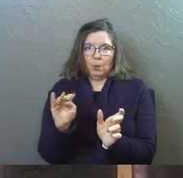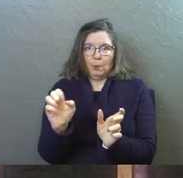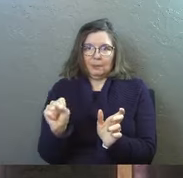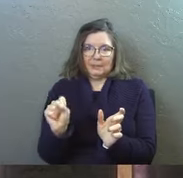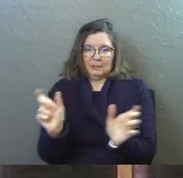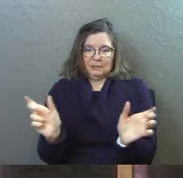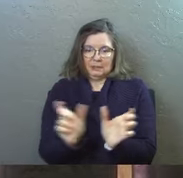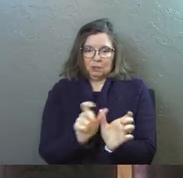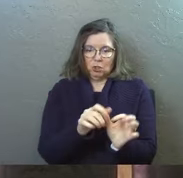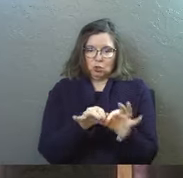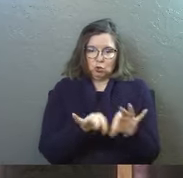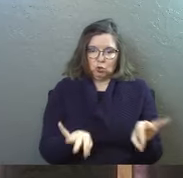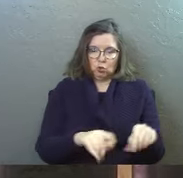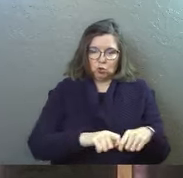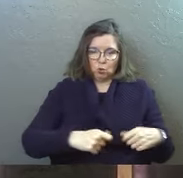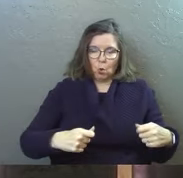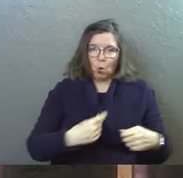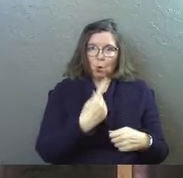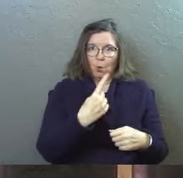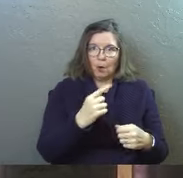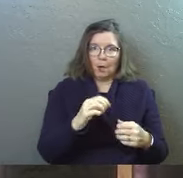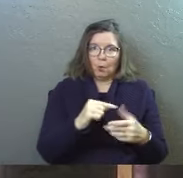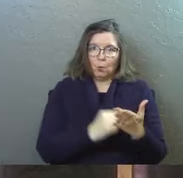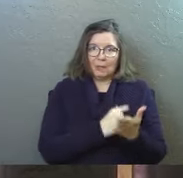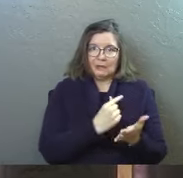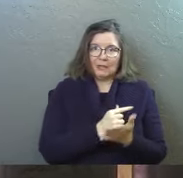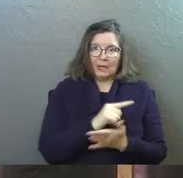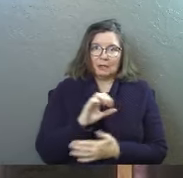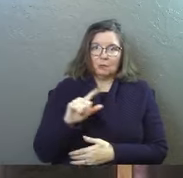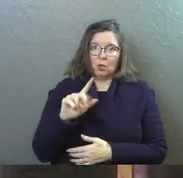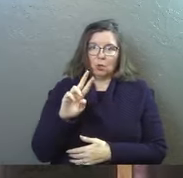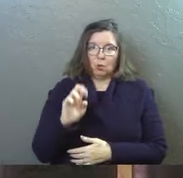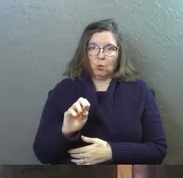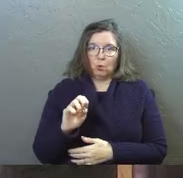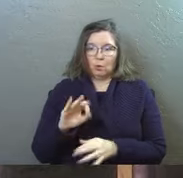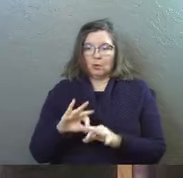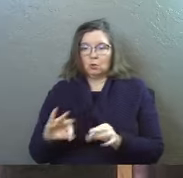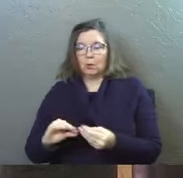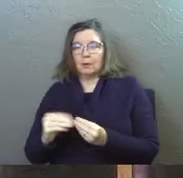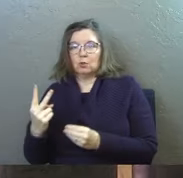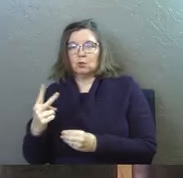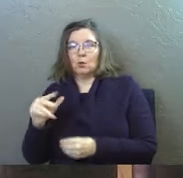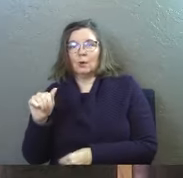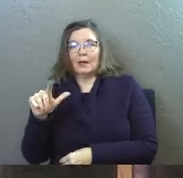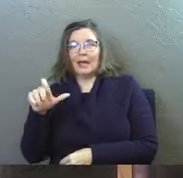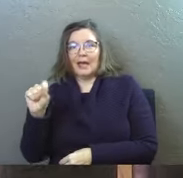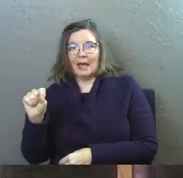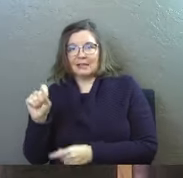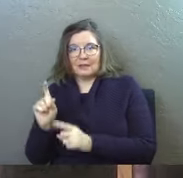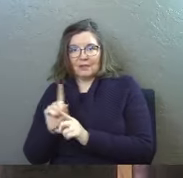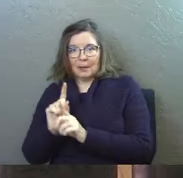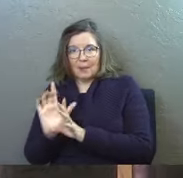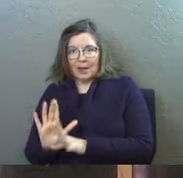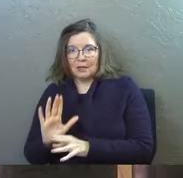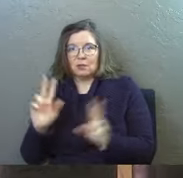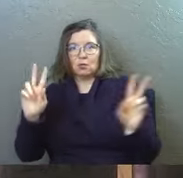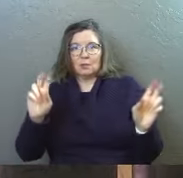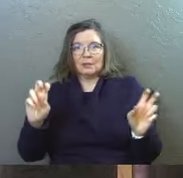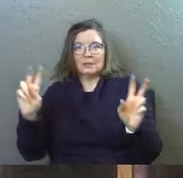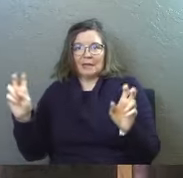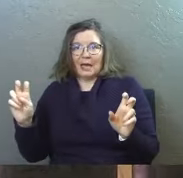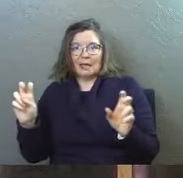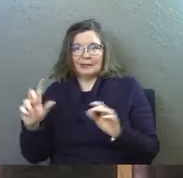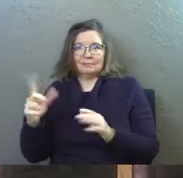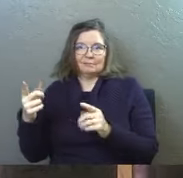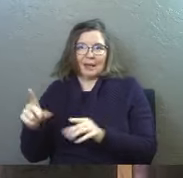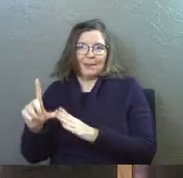it's scroll number one was the Gospel of Luke. Scroll number two would have been the Acts of the Apostles. Those titles actually